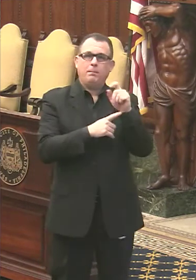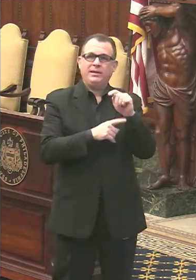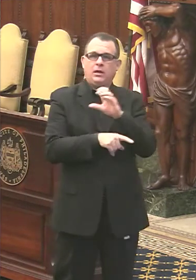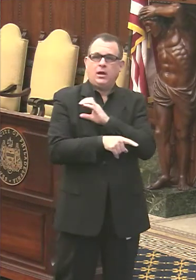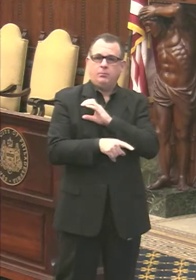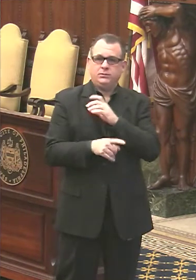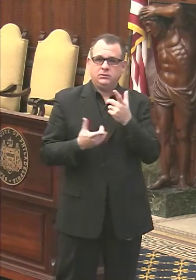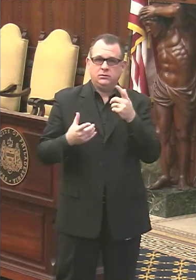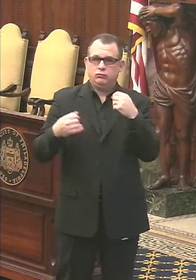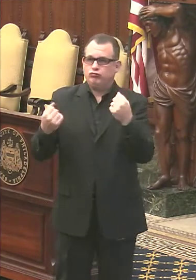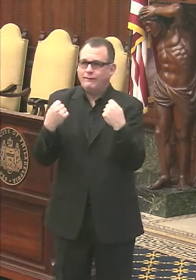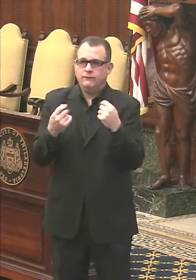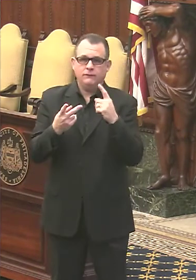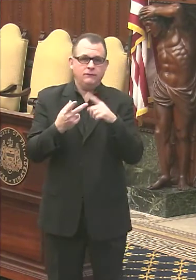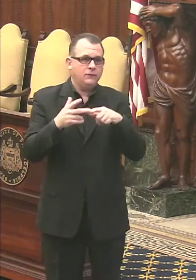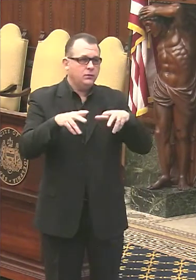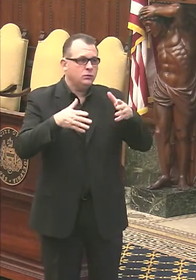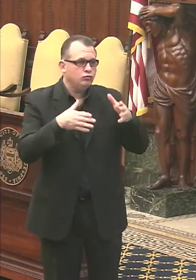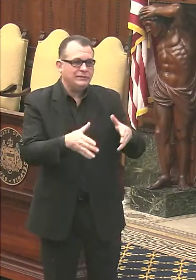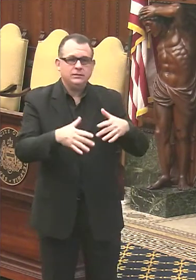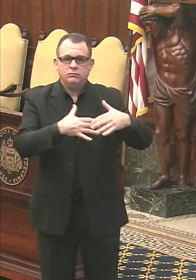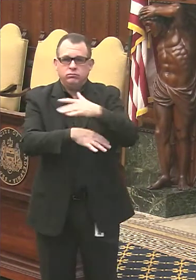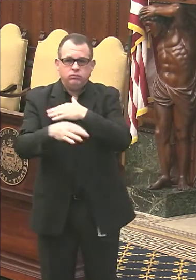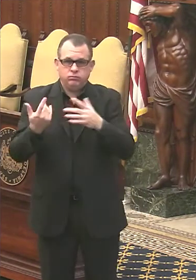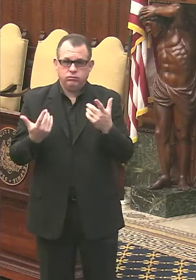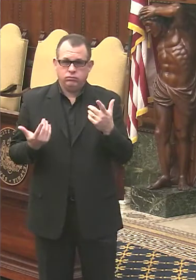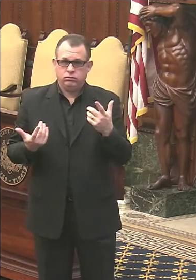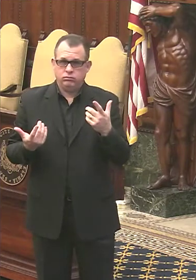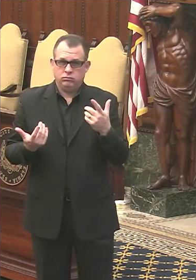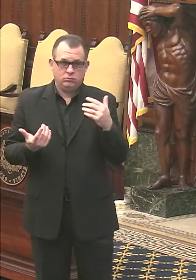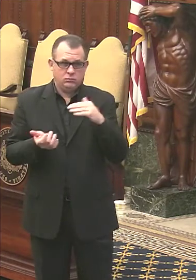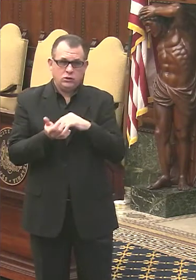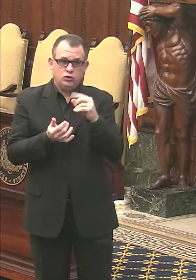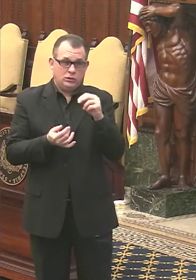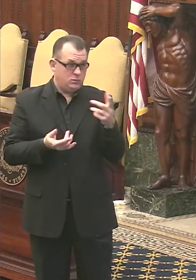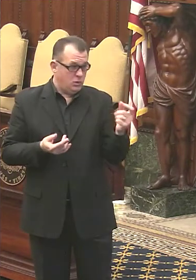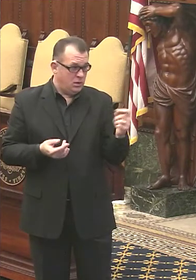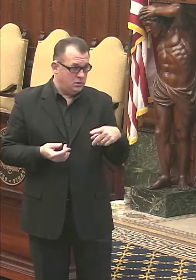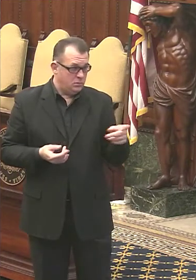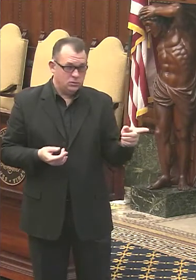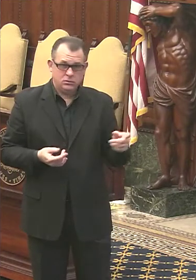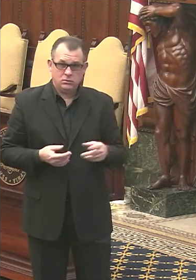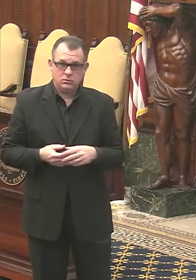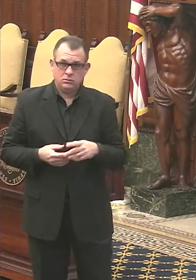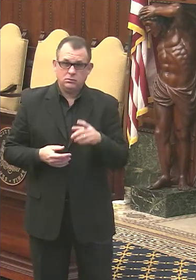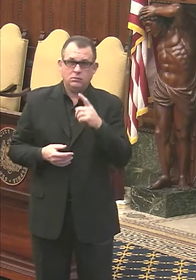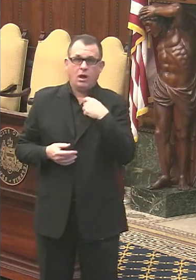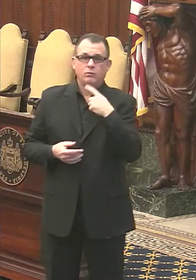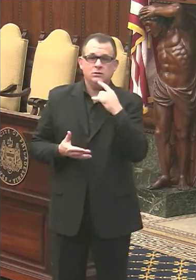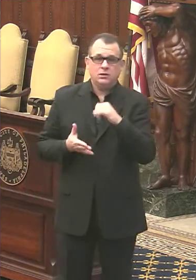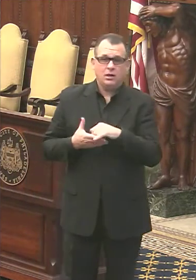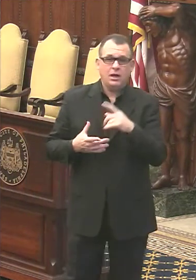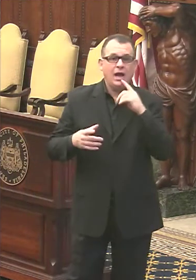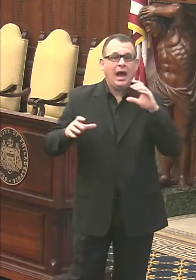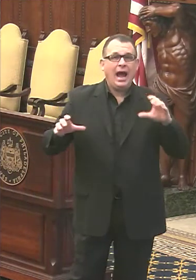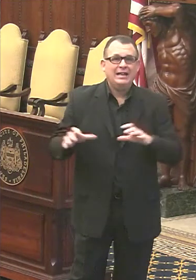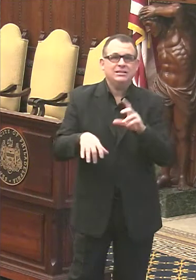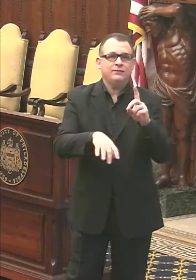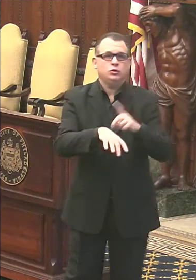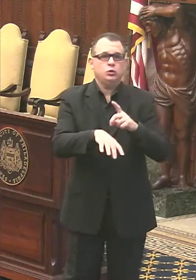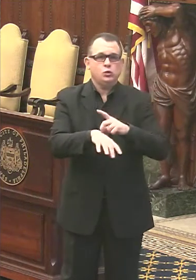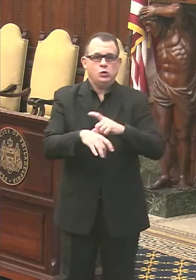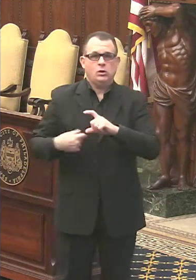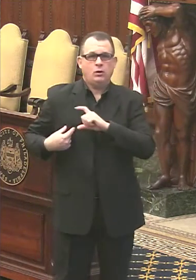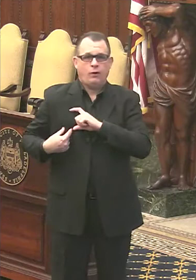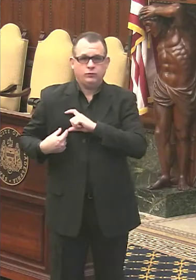in the cars? Ask Dr. Johnson to answer that question. Okay. So we have said that active duty police officers